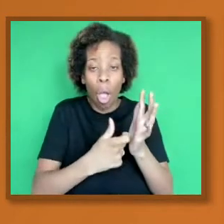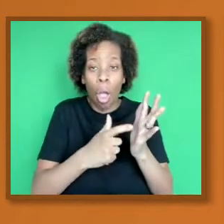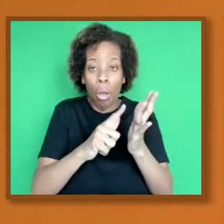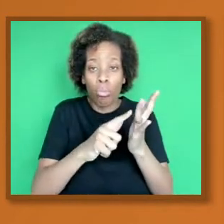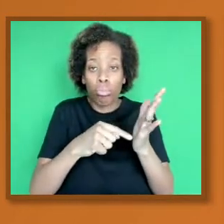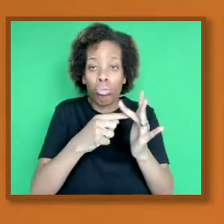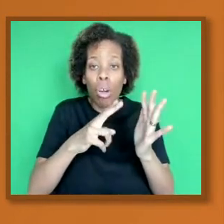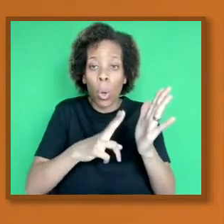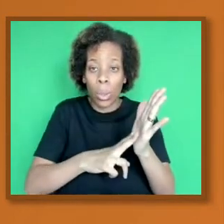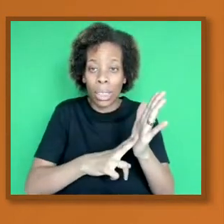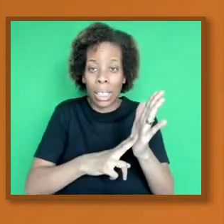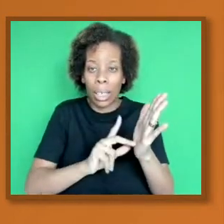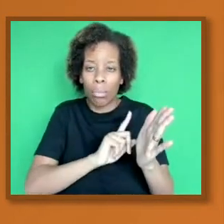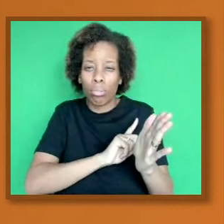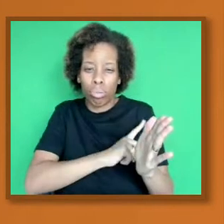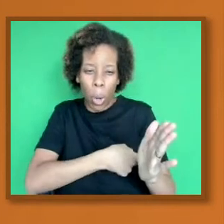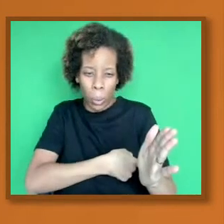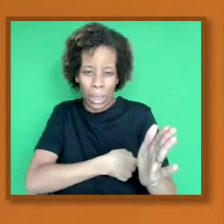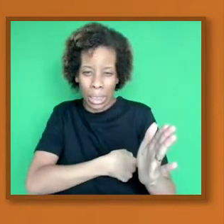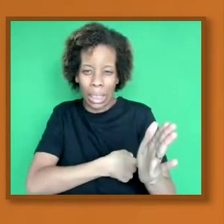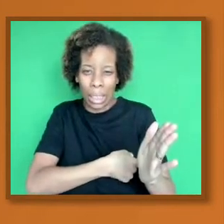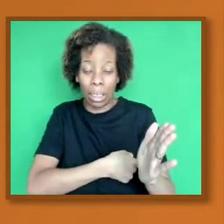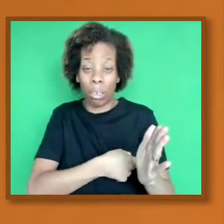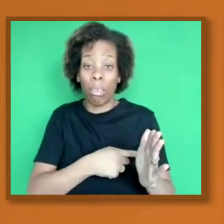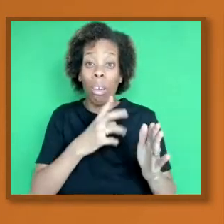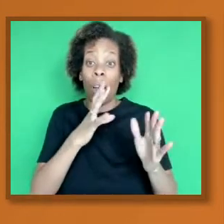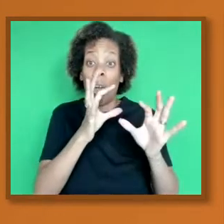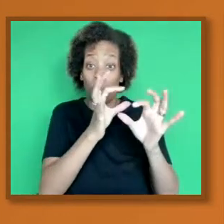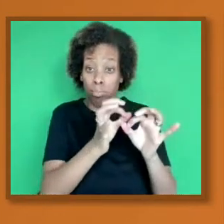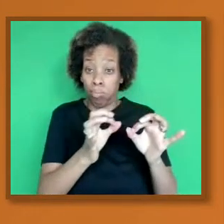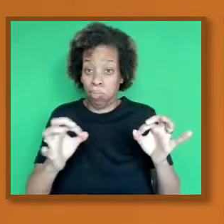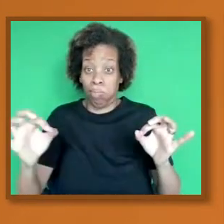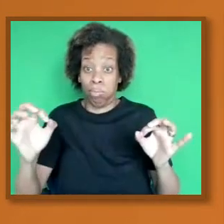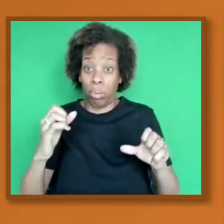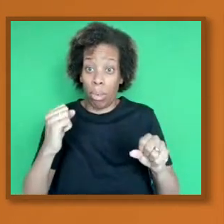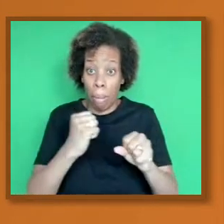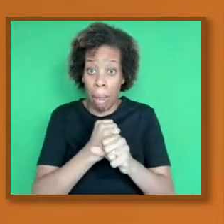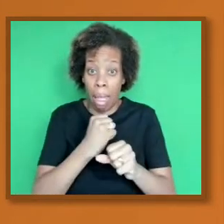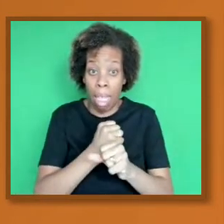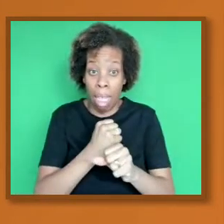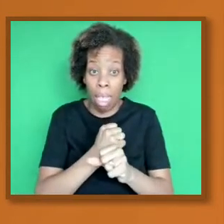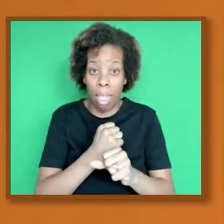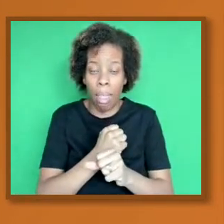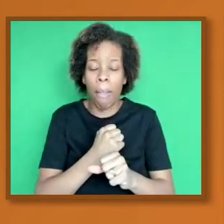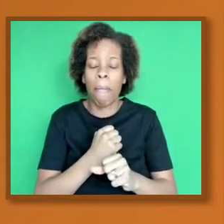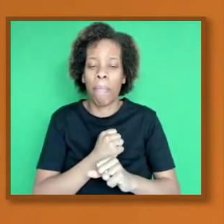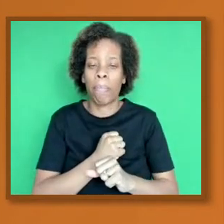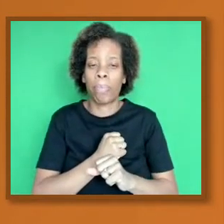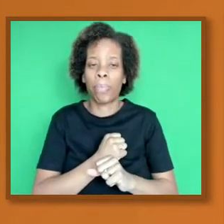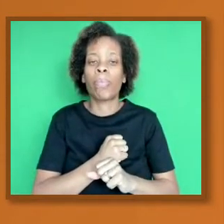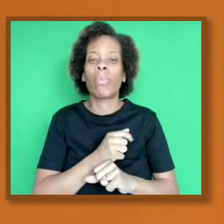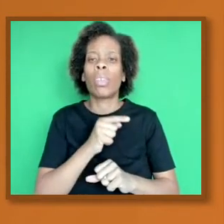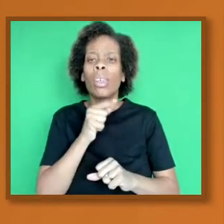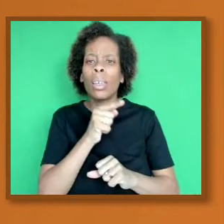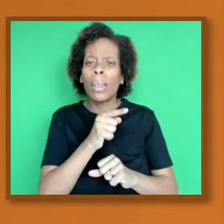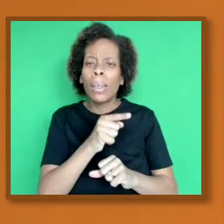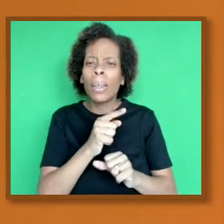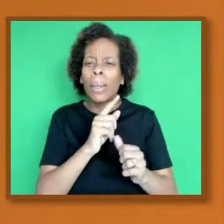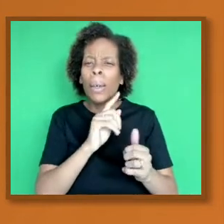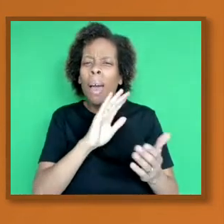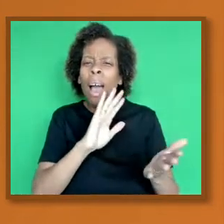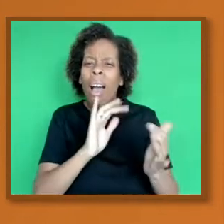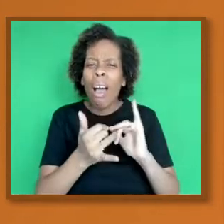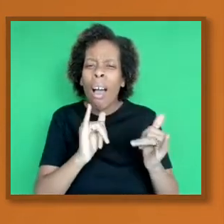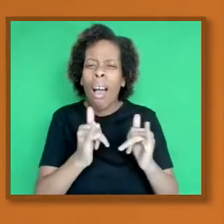depends on how often we've seen this virus. But it also depends on age, obesity, and other factors